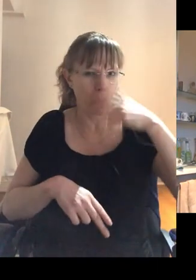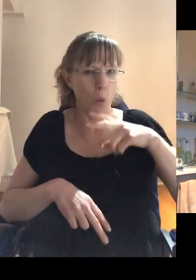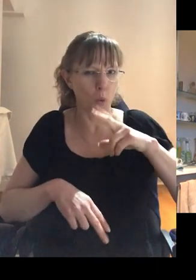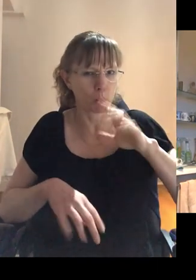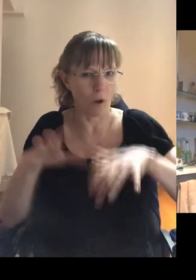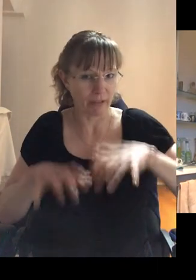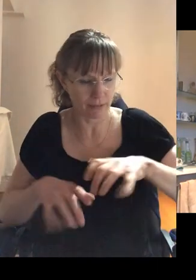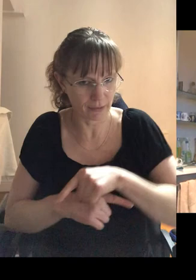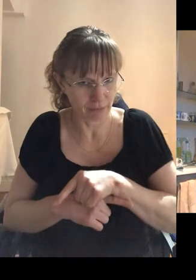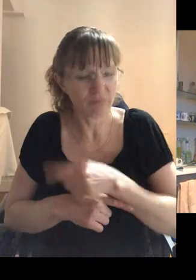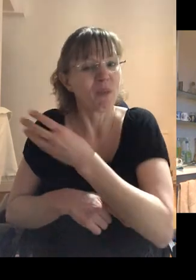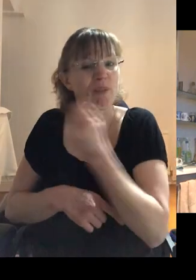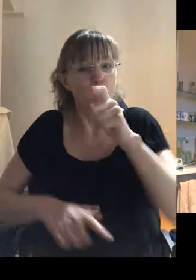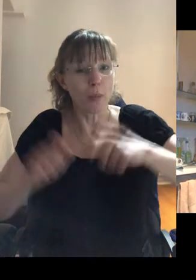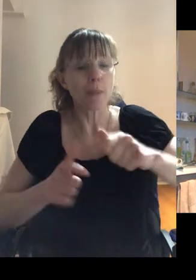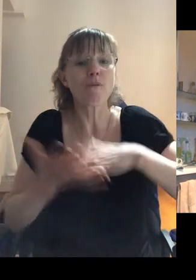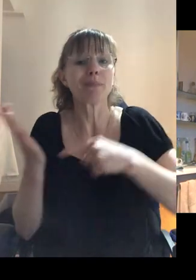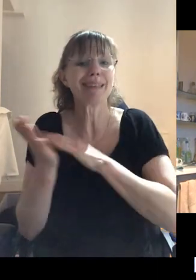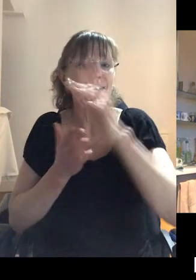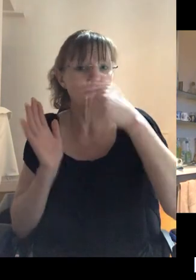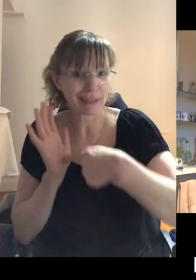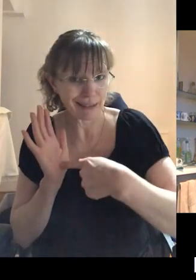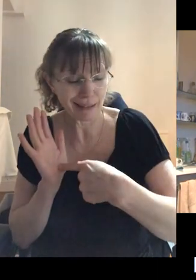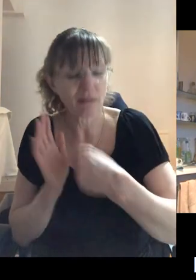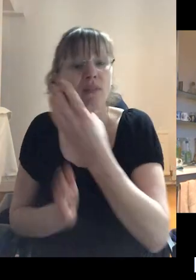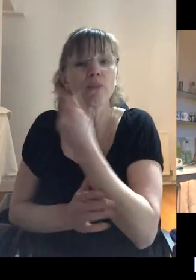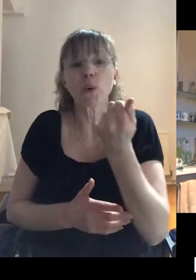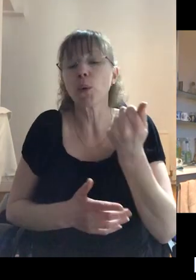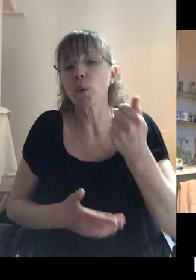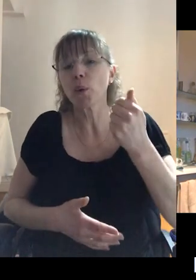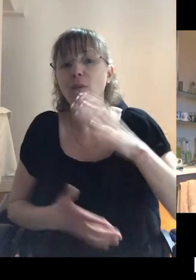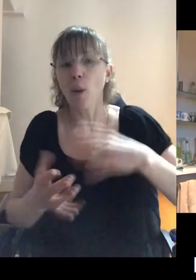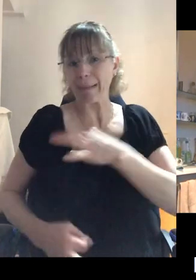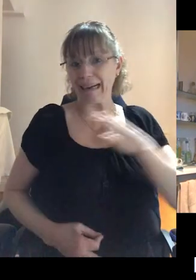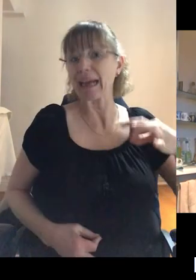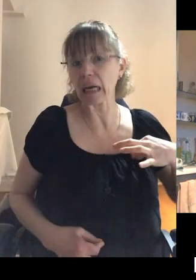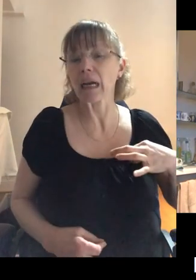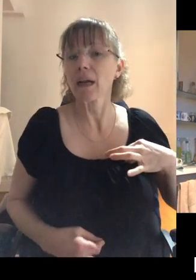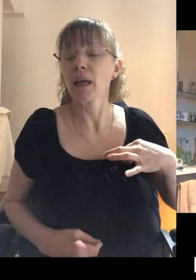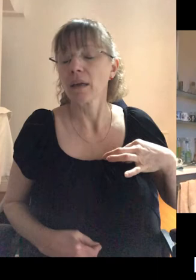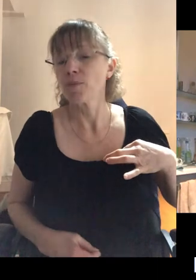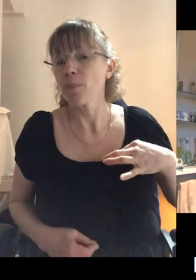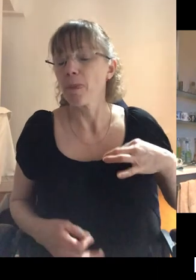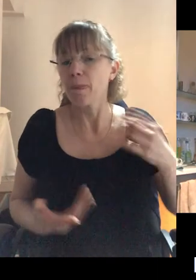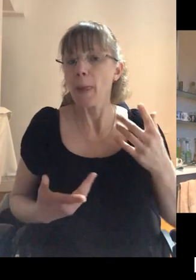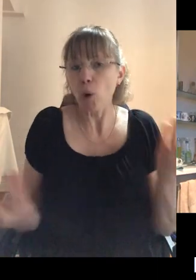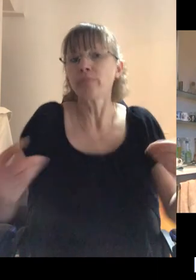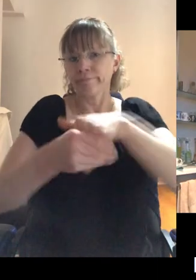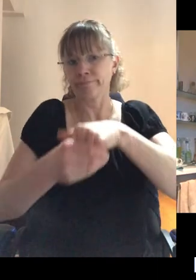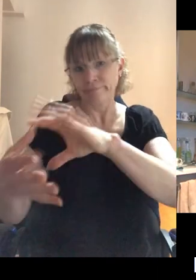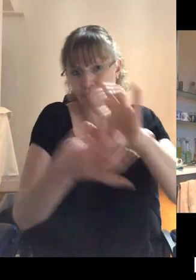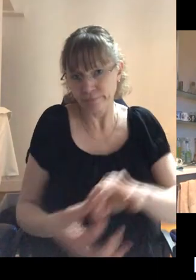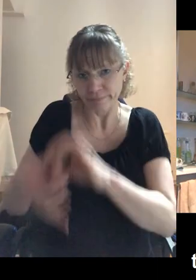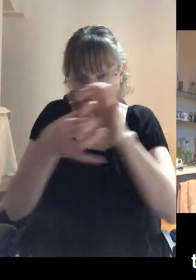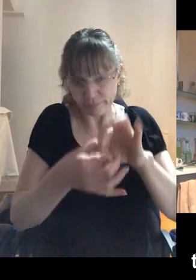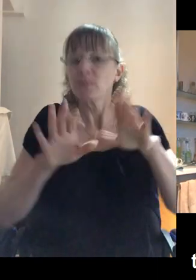offices. And, uh, there were a few people from THD, uh, and a few people who were there from the clinic who, uh, uh, were all coming together